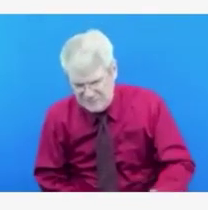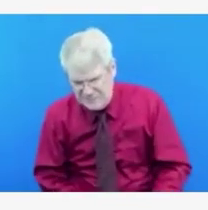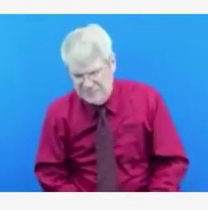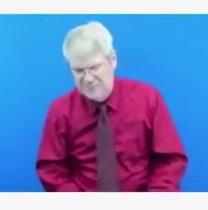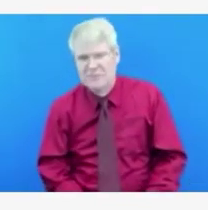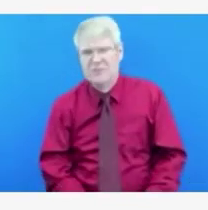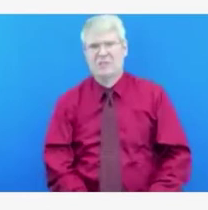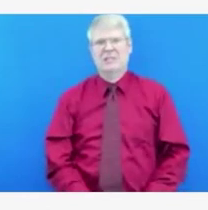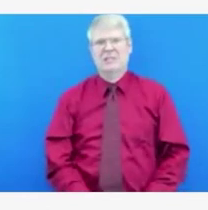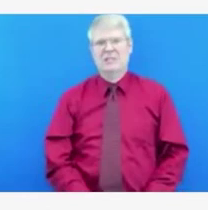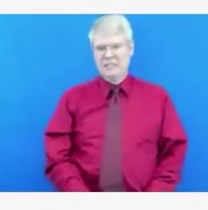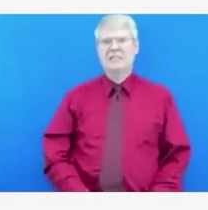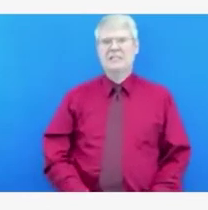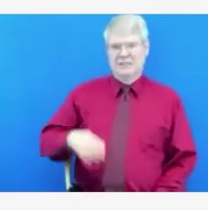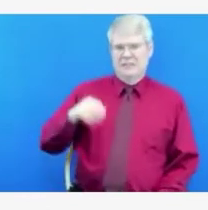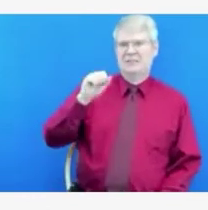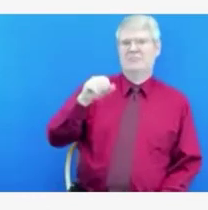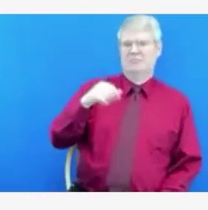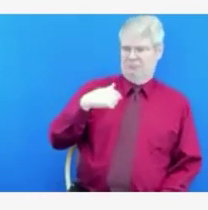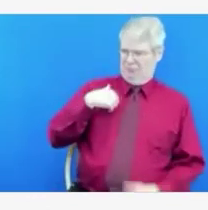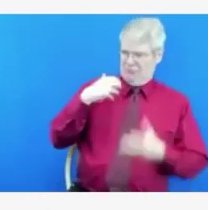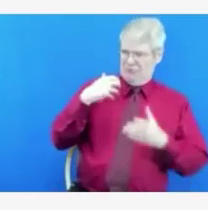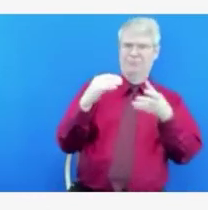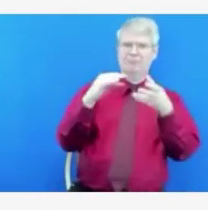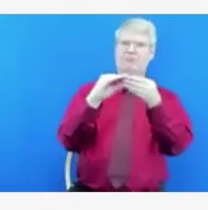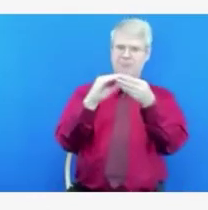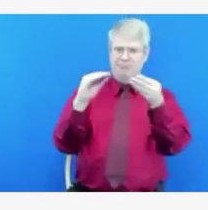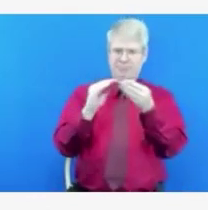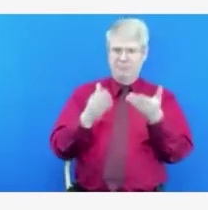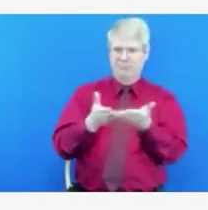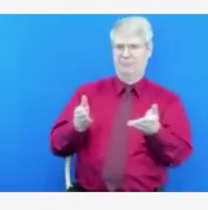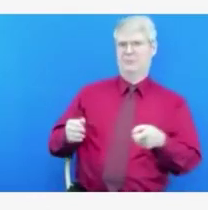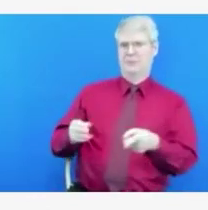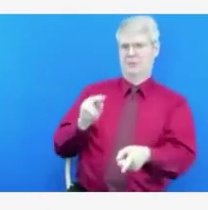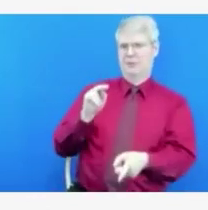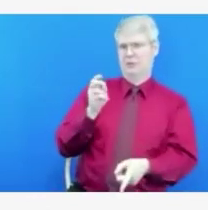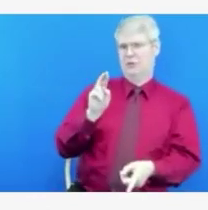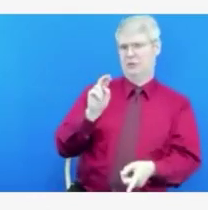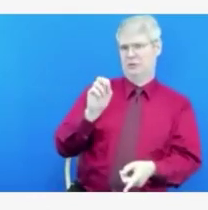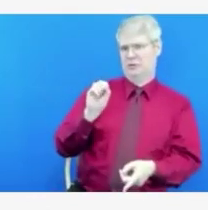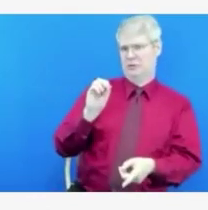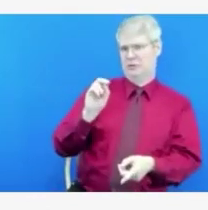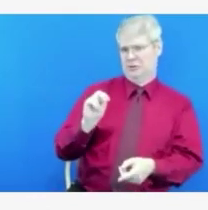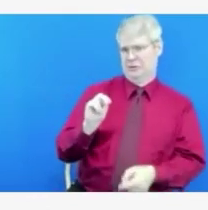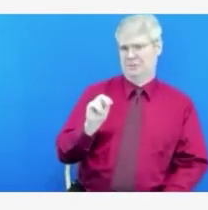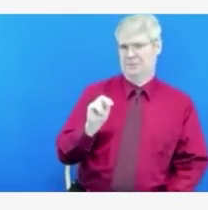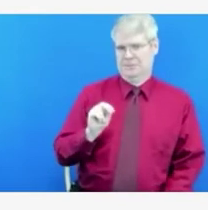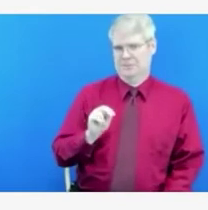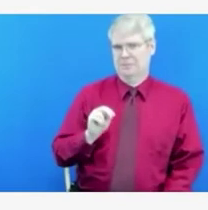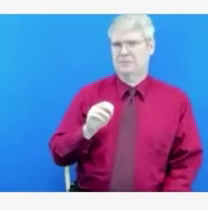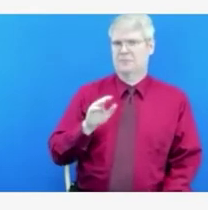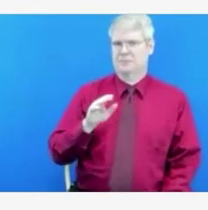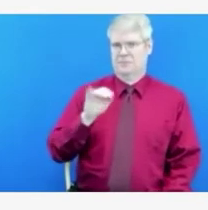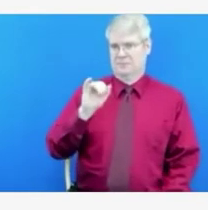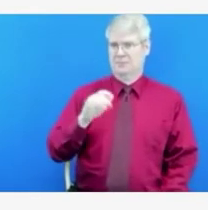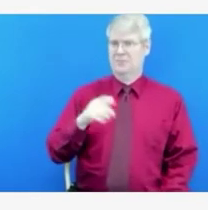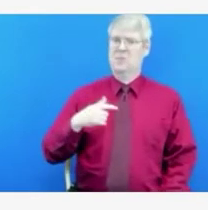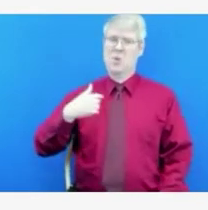public, to know that we have incredible coordination now across the state championed by